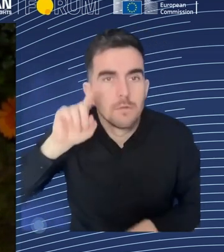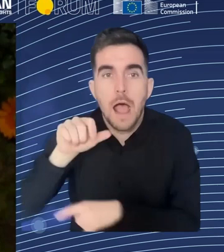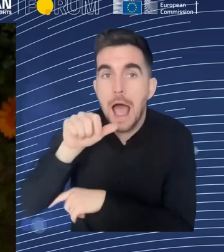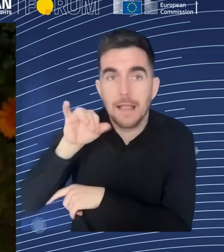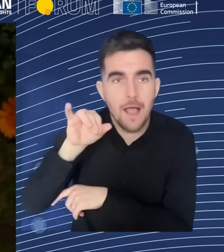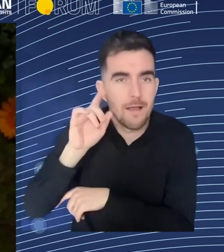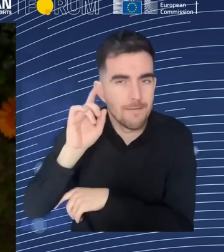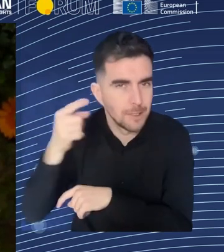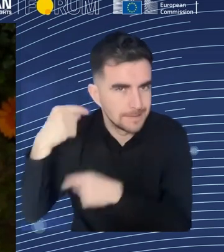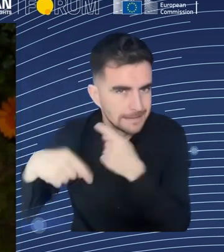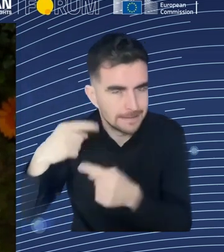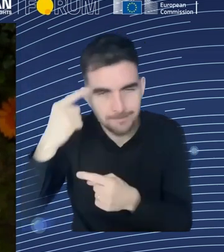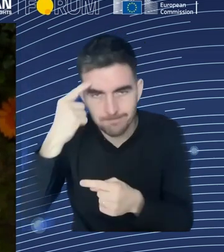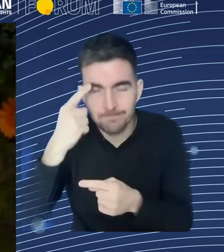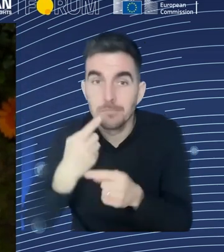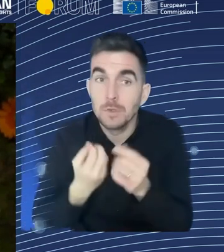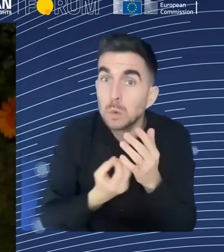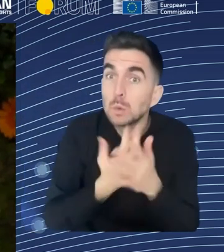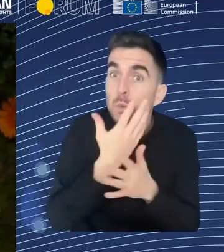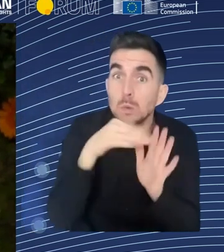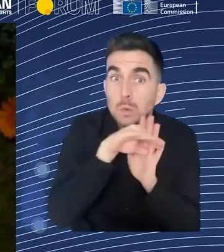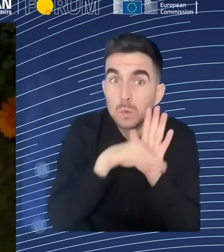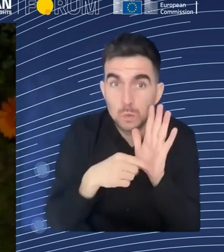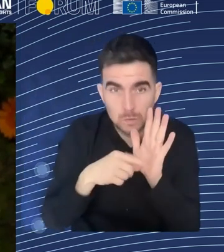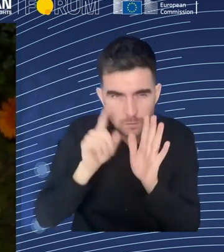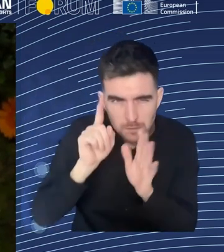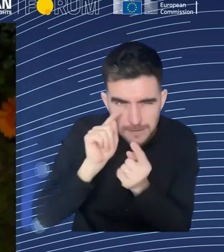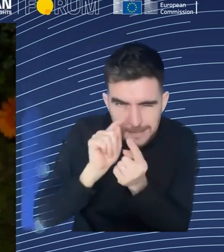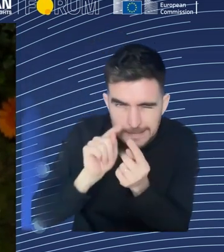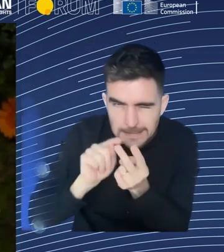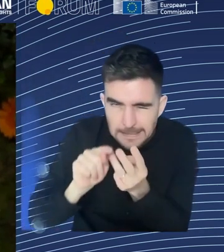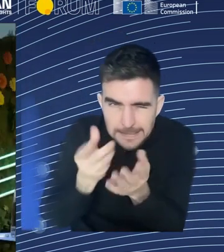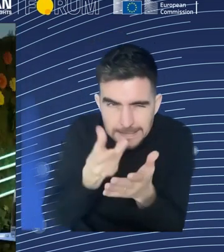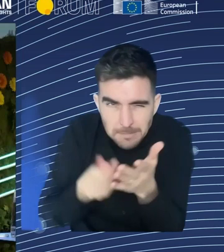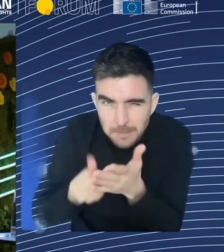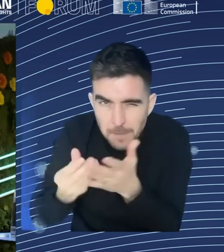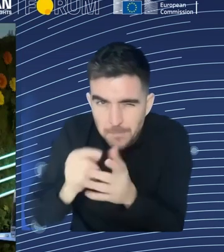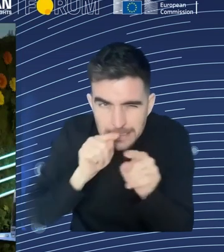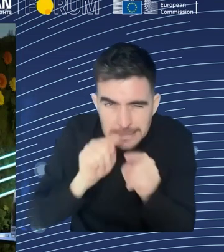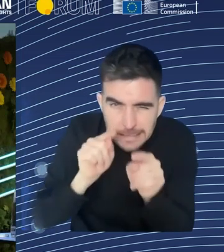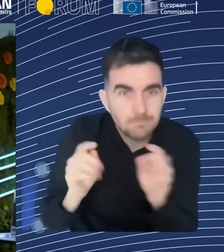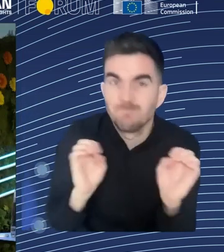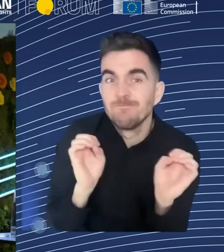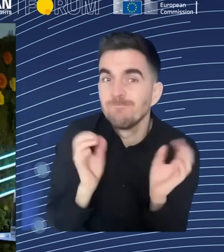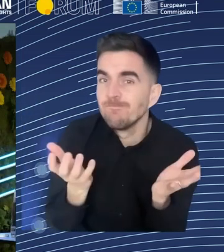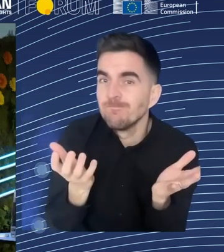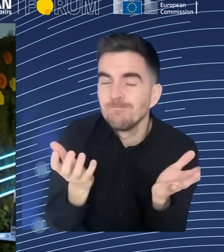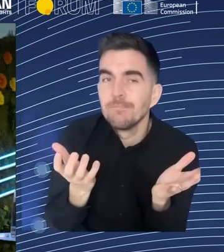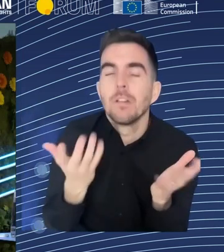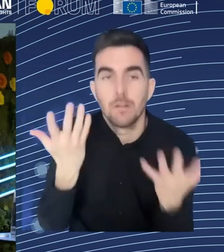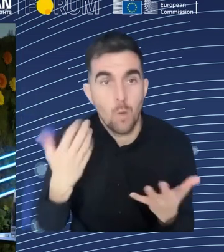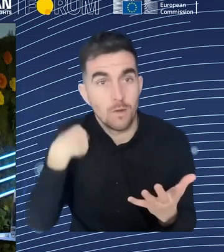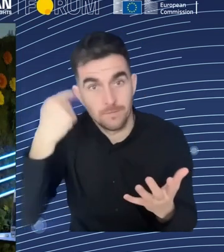through information provision, for example, through the ban on certain techniques altogether. But also then thinking about having various forms of